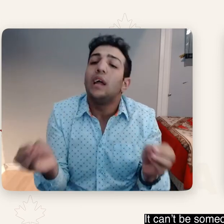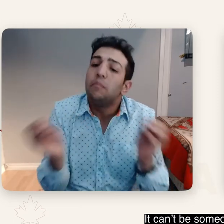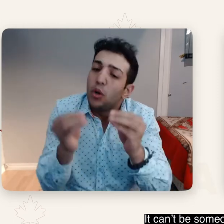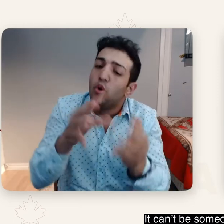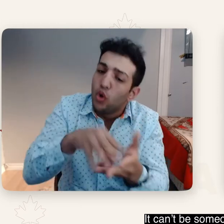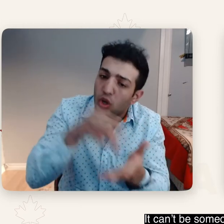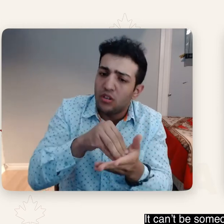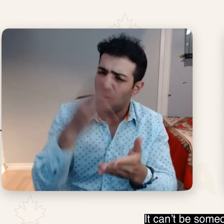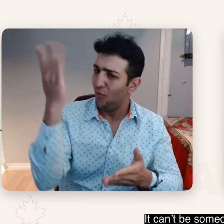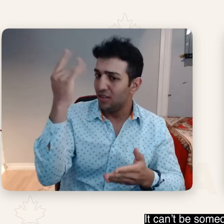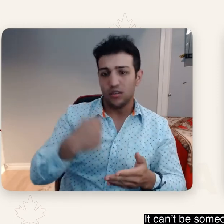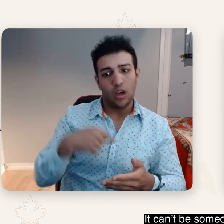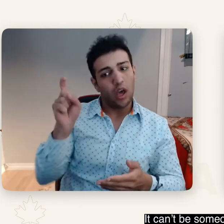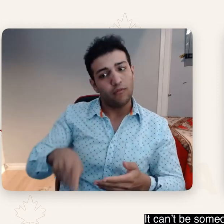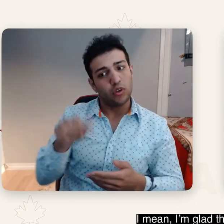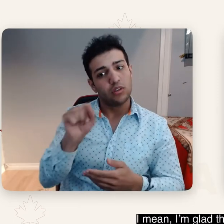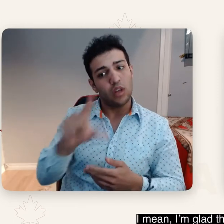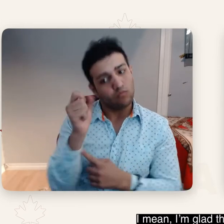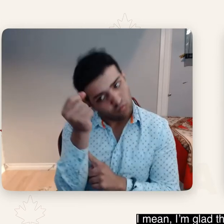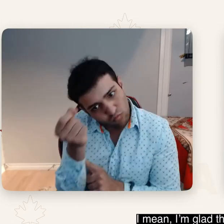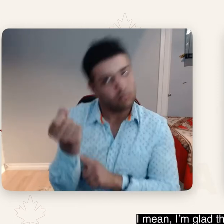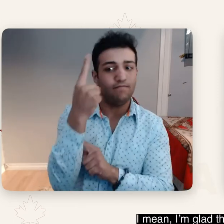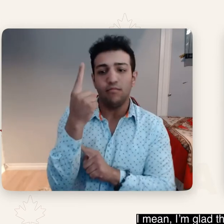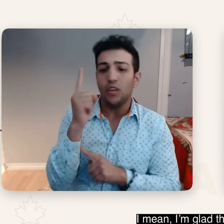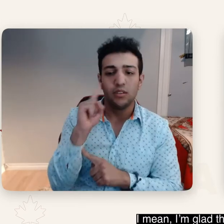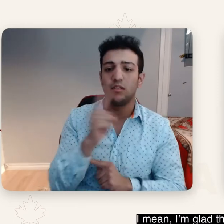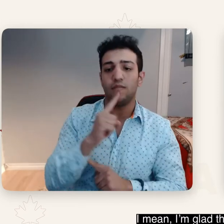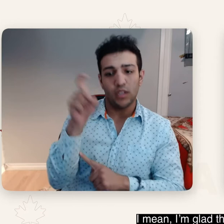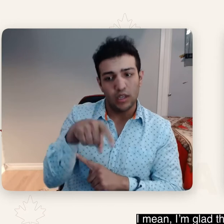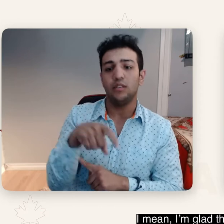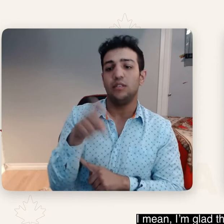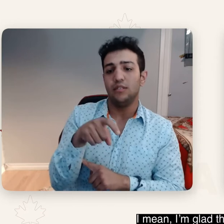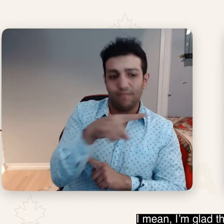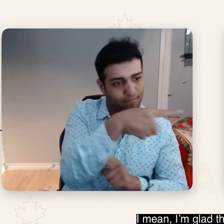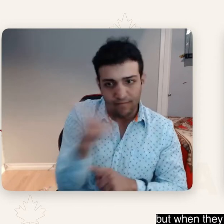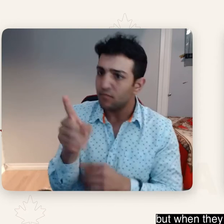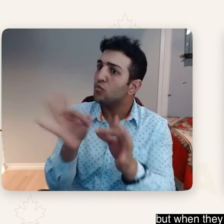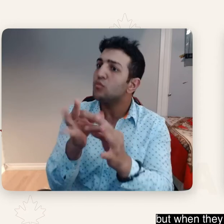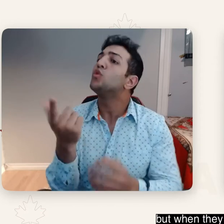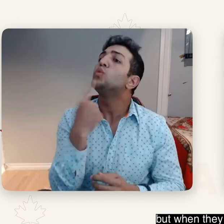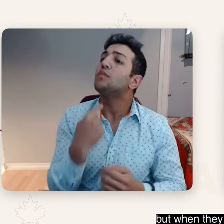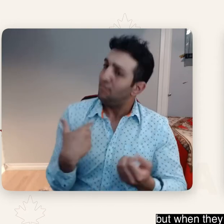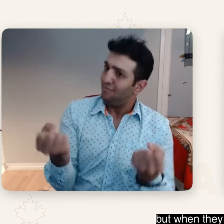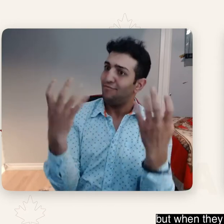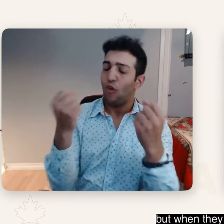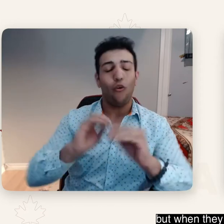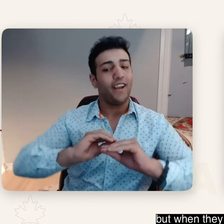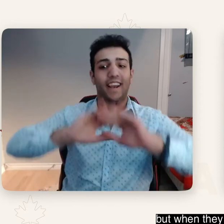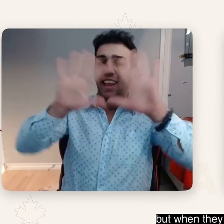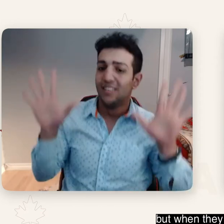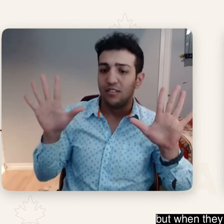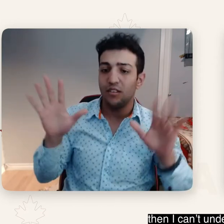basic signing skills. I mean, I'm glad that they're learning and progressing, but when they don't understand